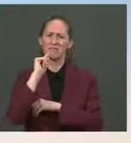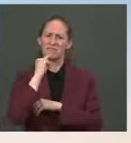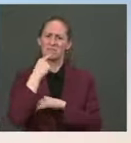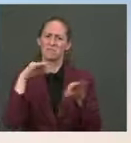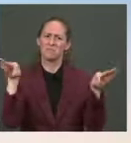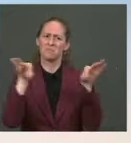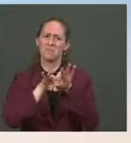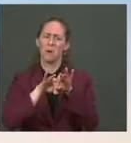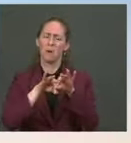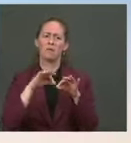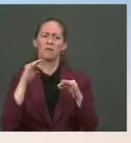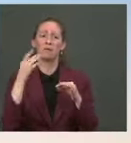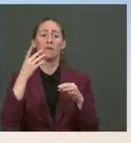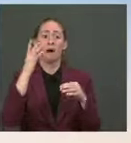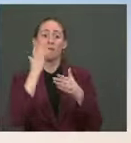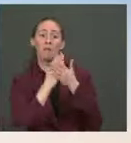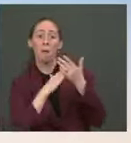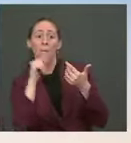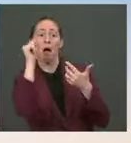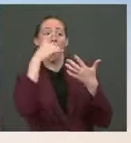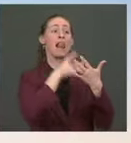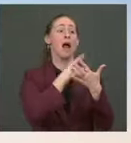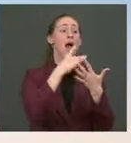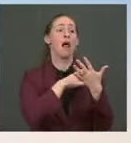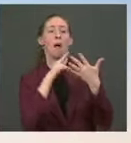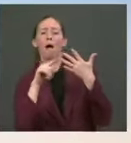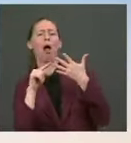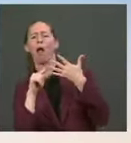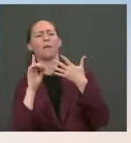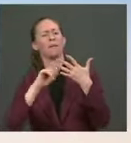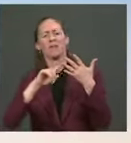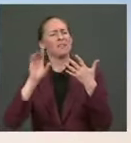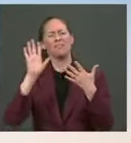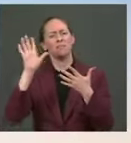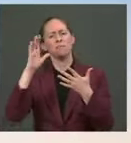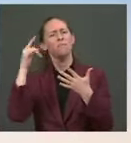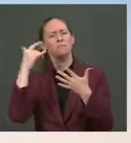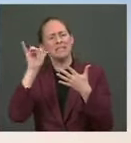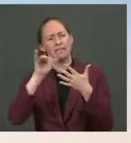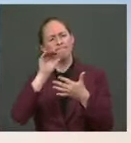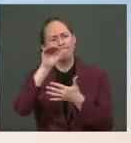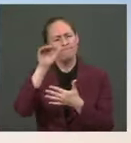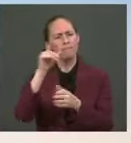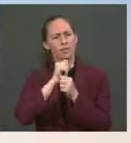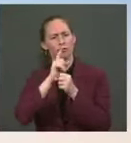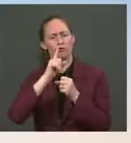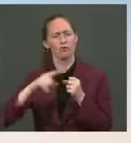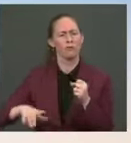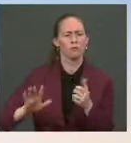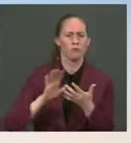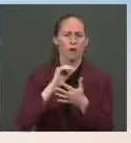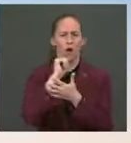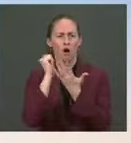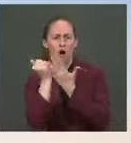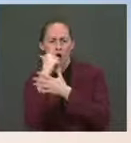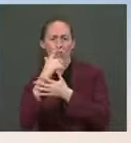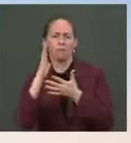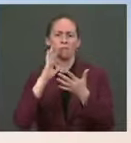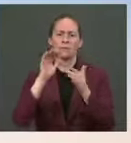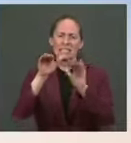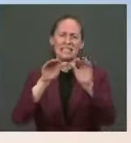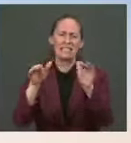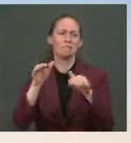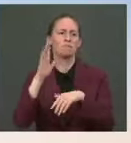components of the package. So this is something he's committed to doing. You'll see him doing over the coming weeks and months. We made an